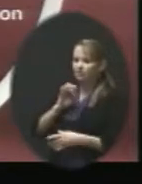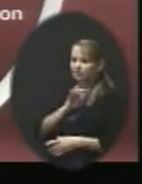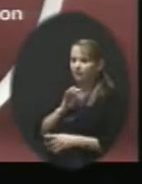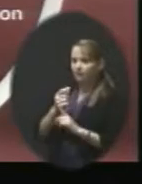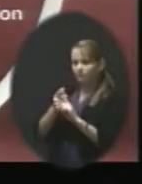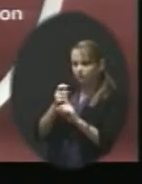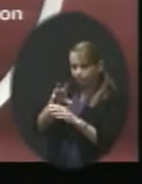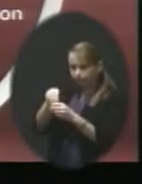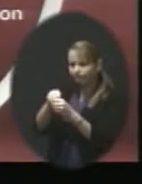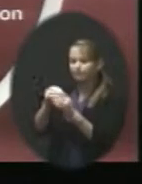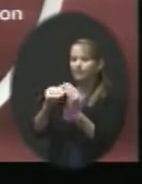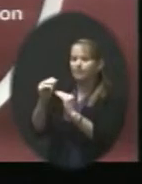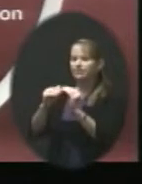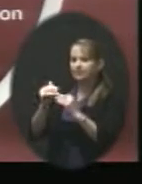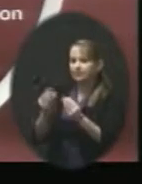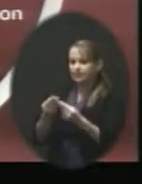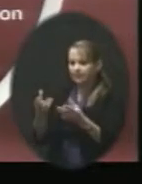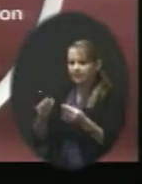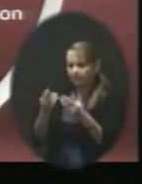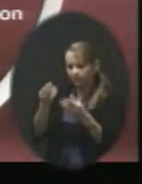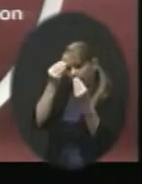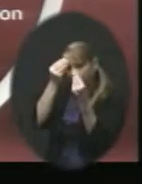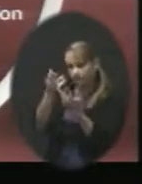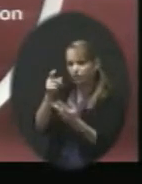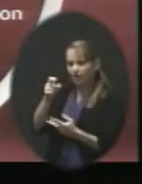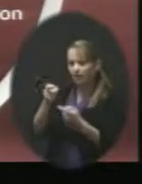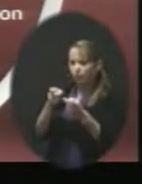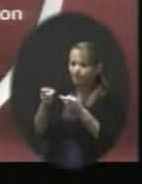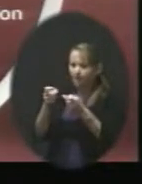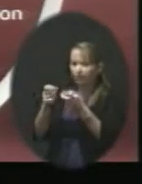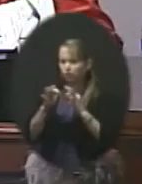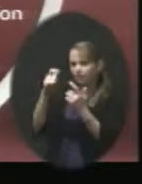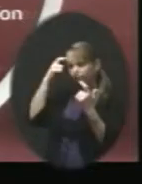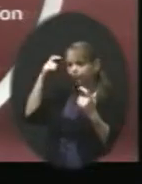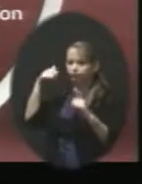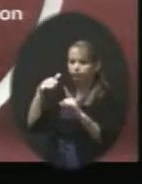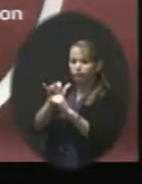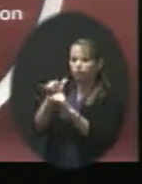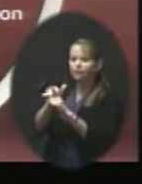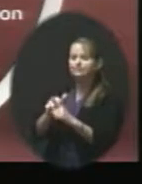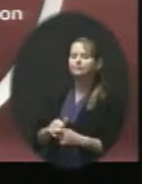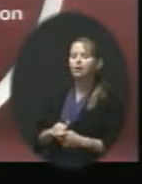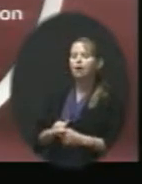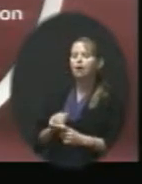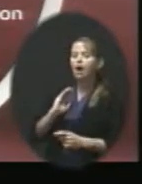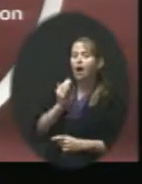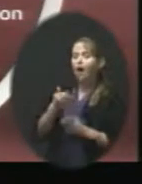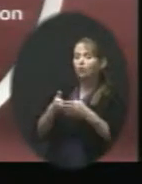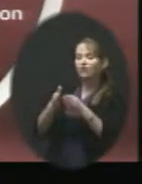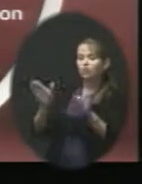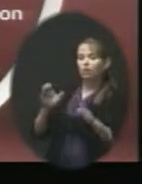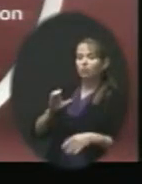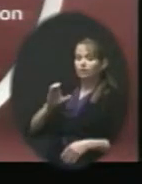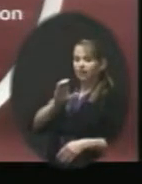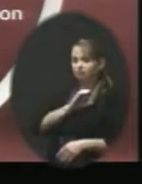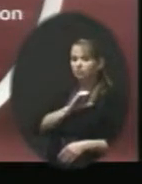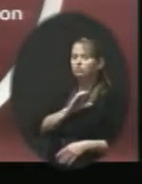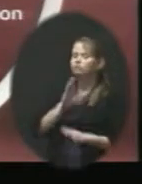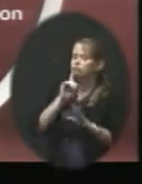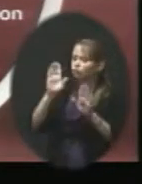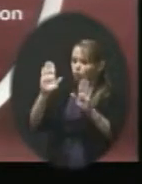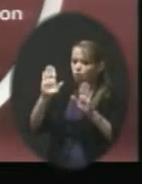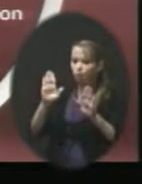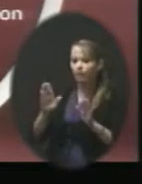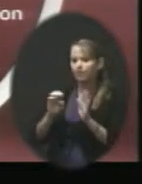the information they need to really manage an issue like bullying. Our general counsel, another great example of just a vital